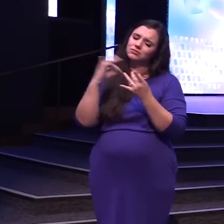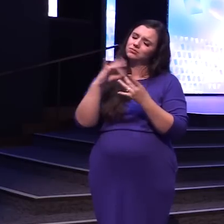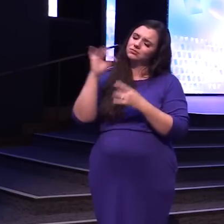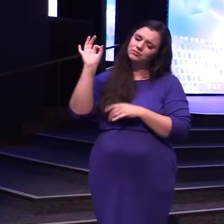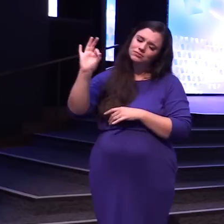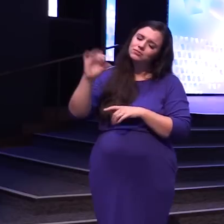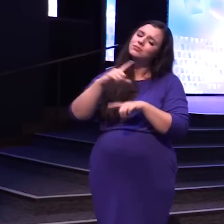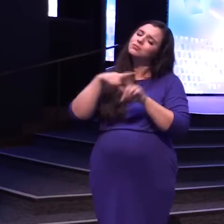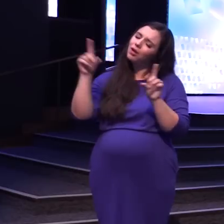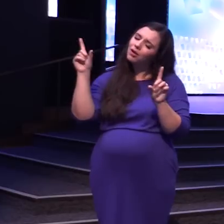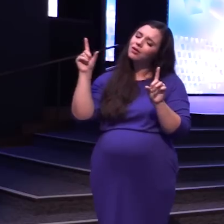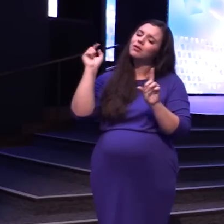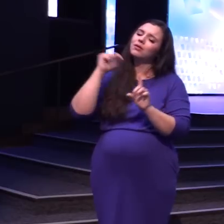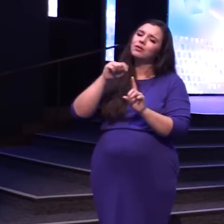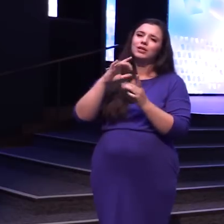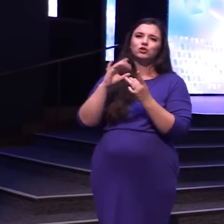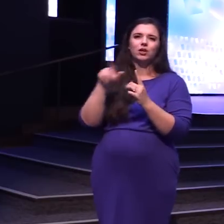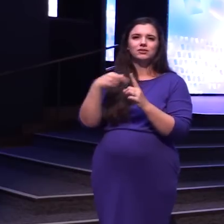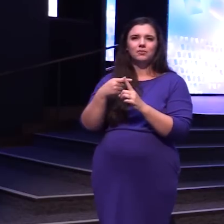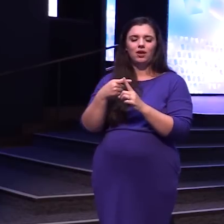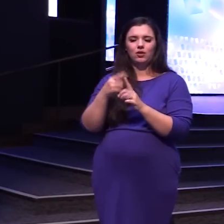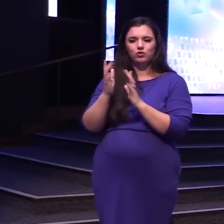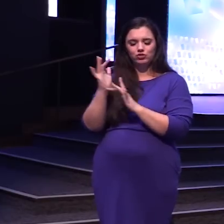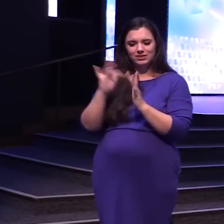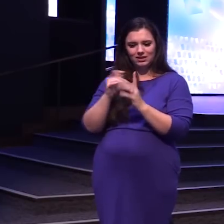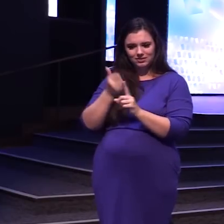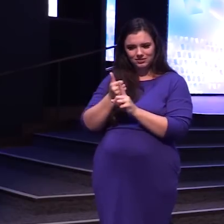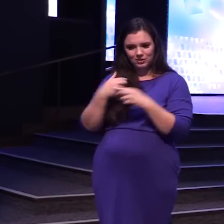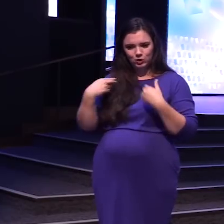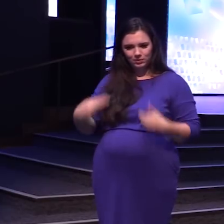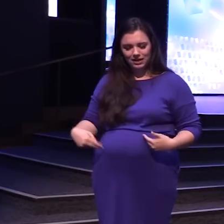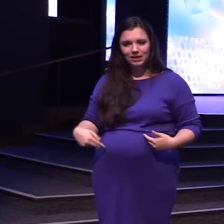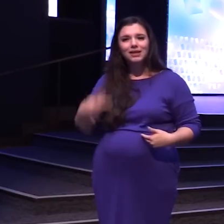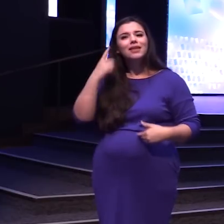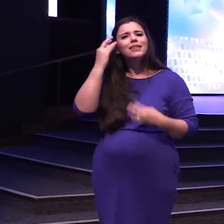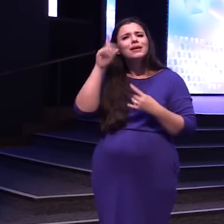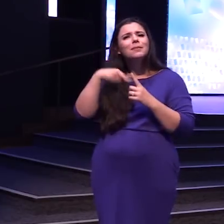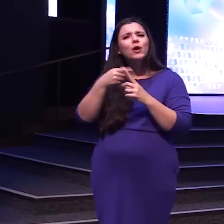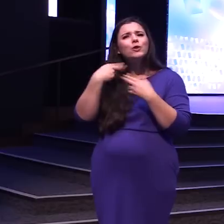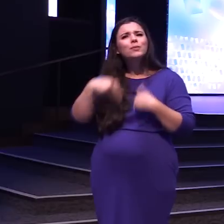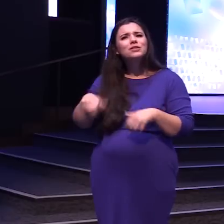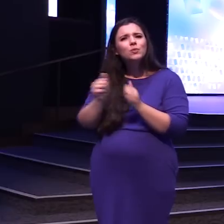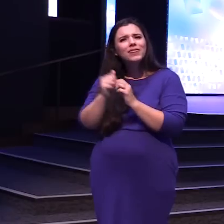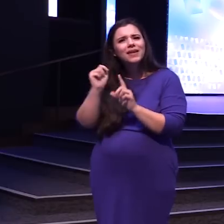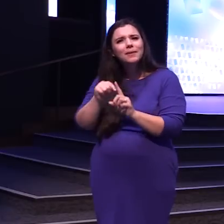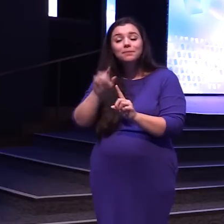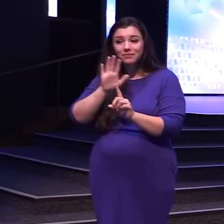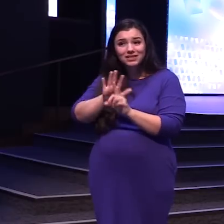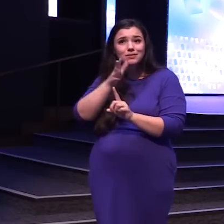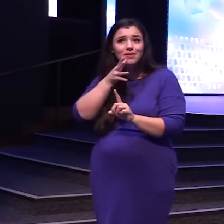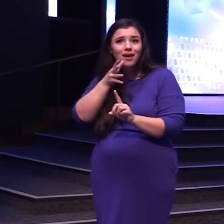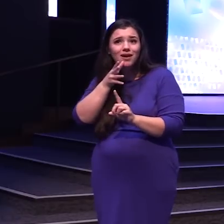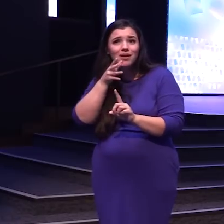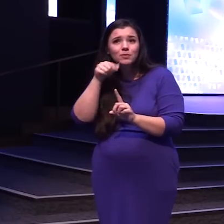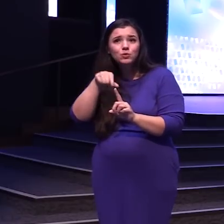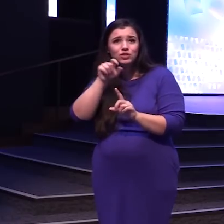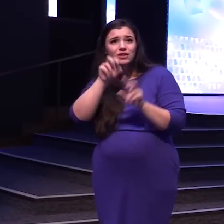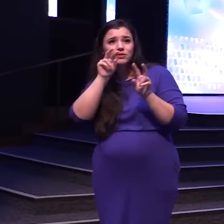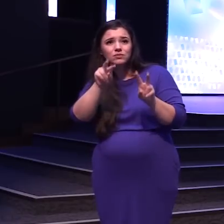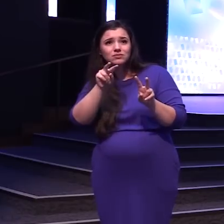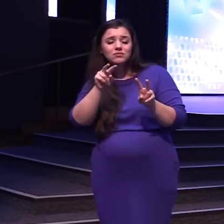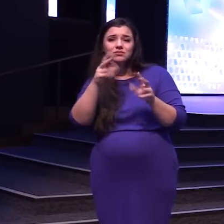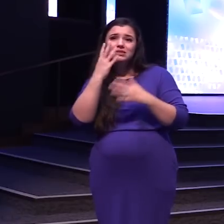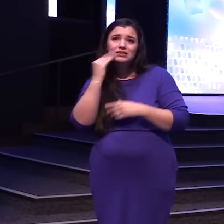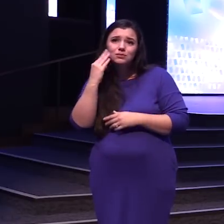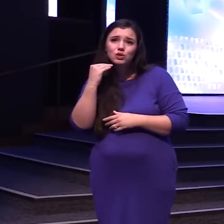talks about The humanity Of Jesus Well think about The humans That were with him Think about his mom And what she had to walk